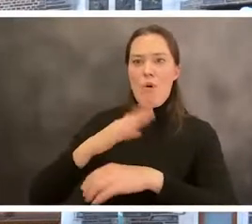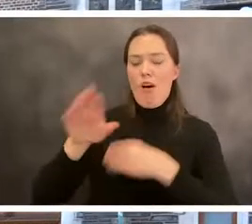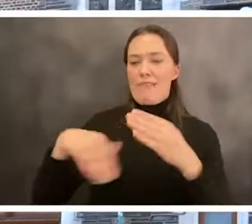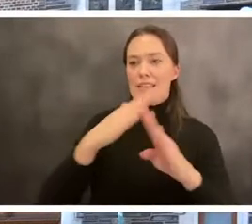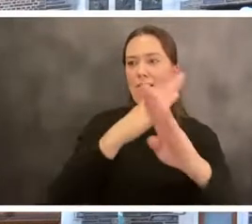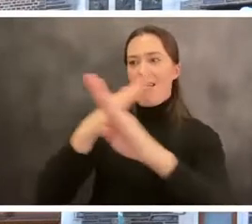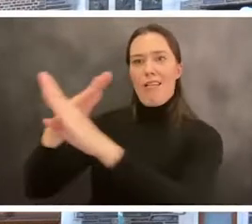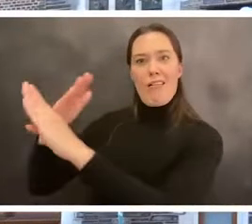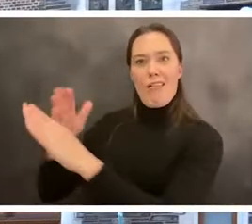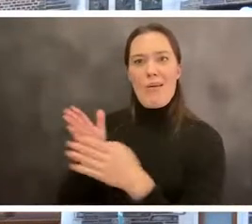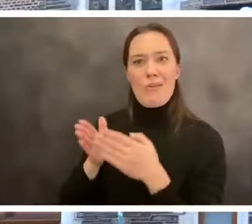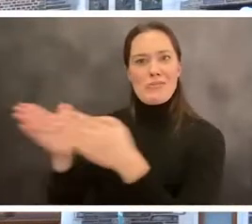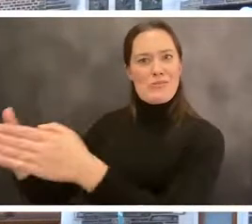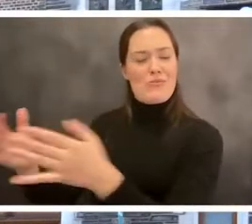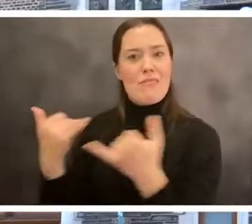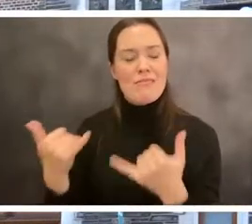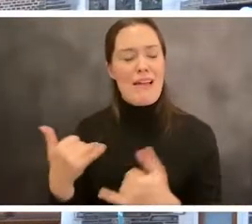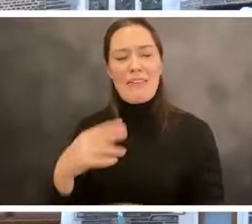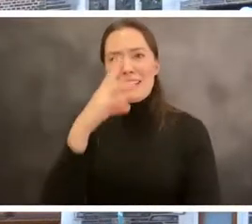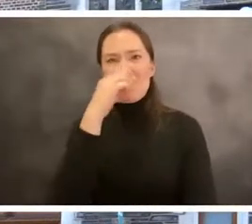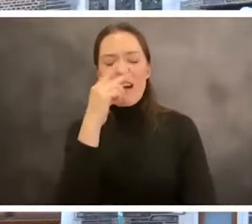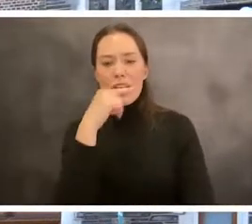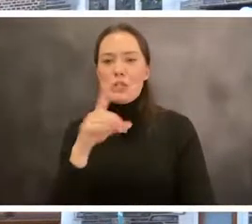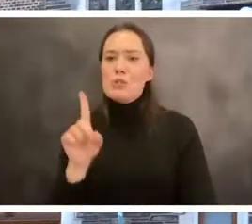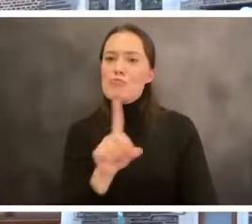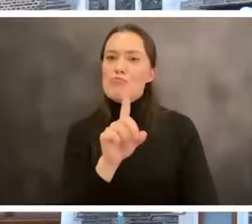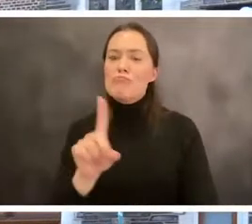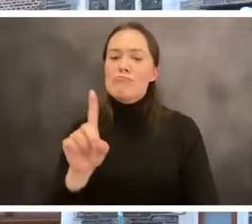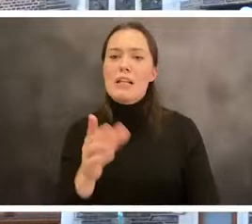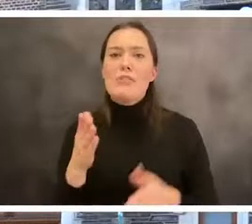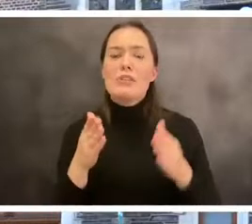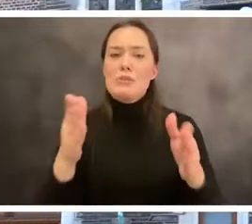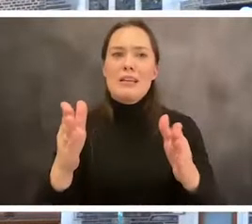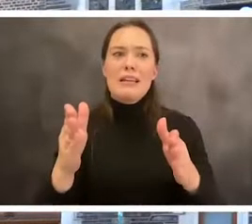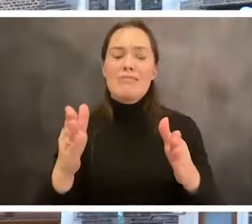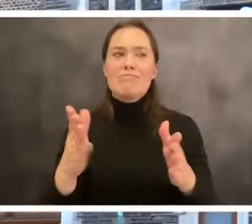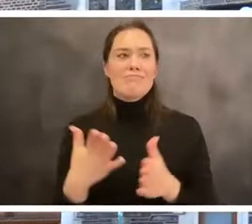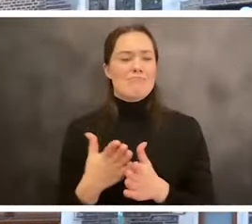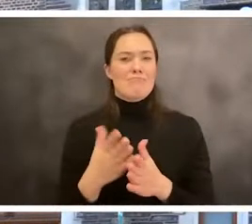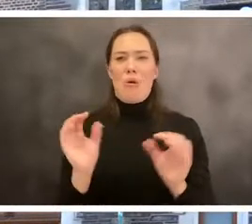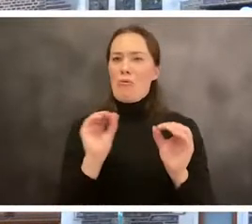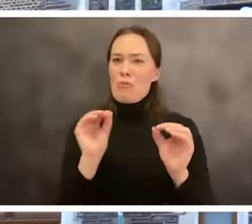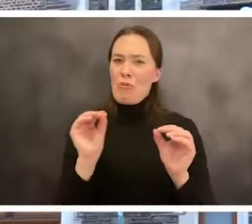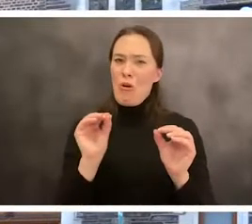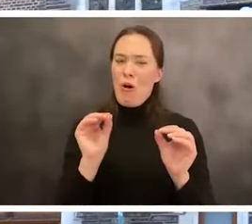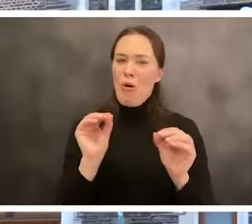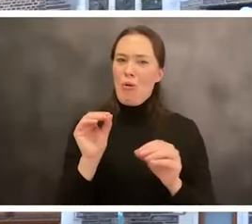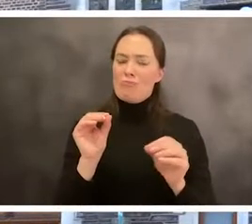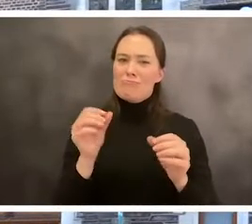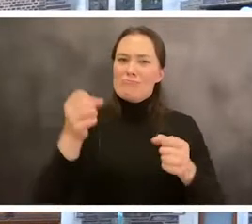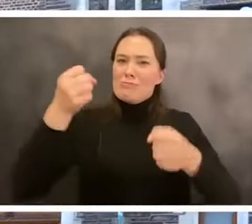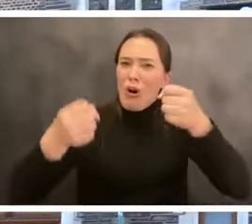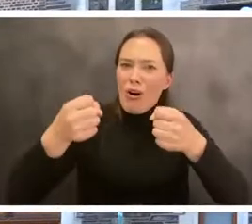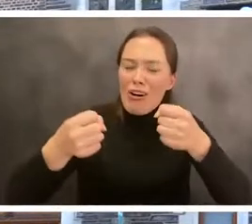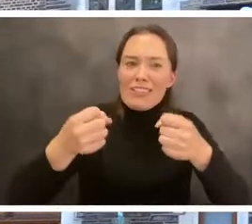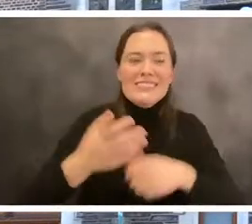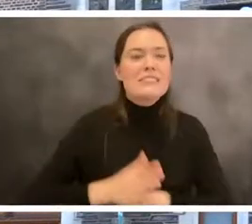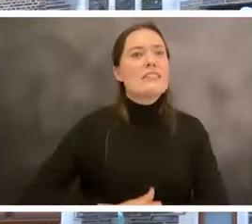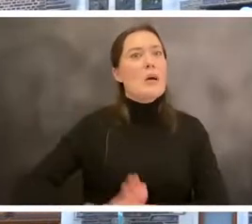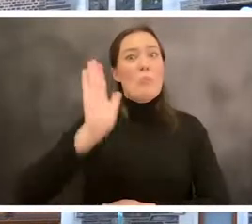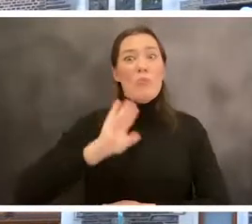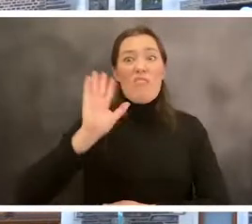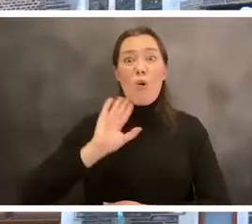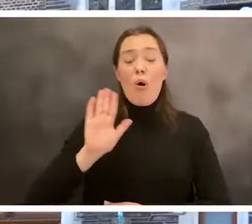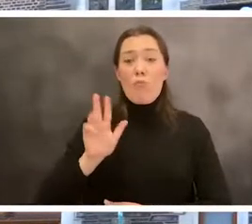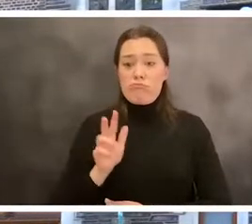barriers now so that it's so funny walking down Witherspoon street, you know, it, um, it used to be, it used to be a two way